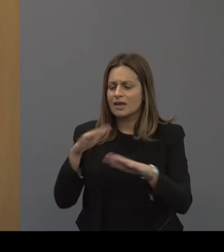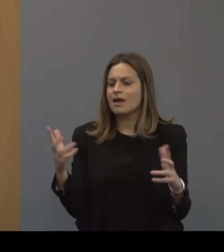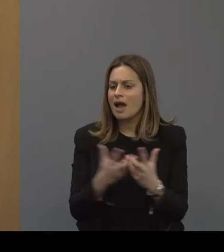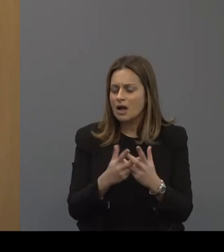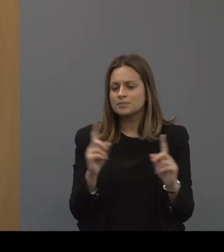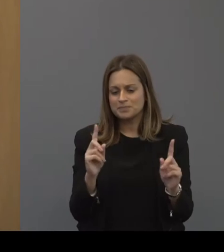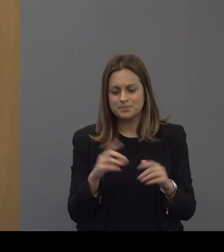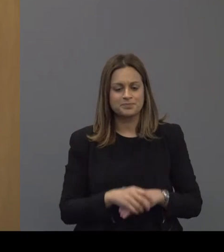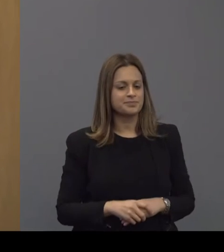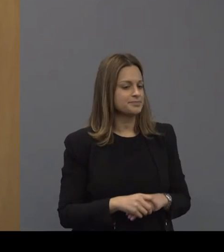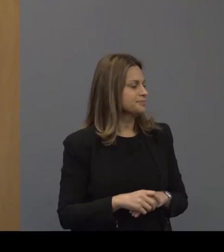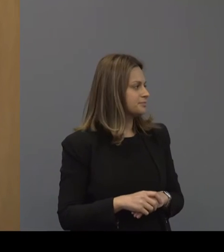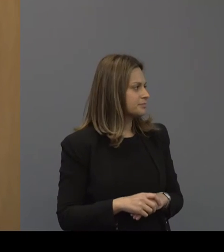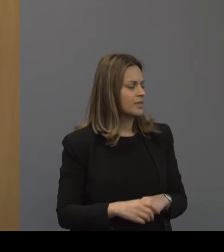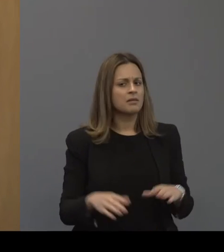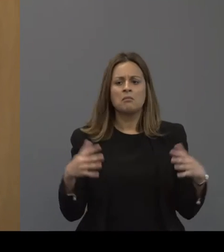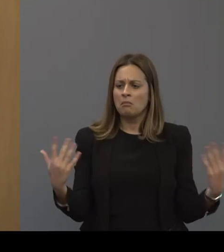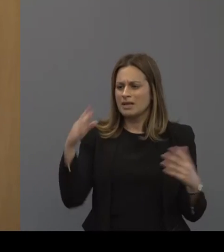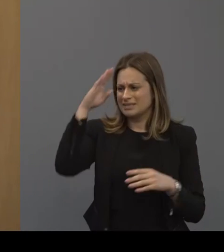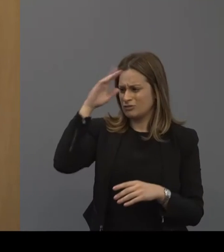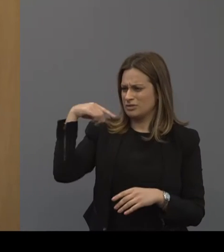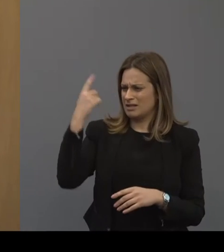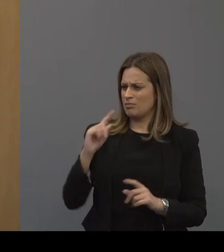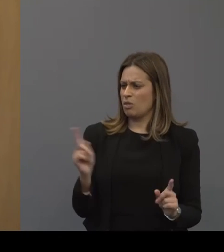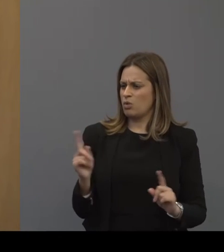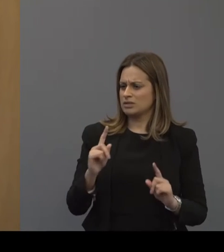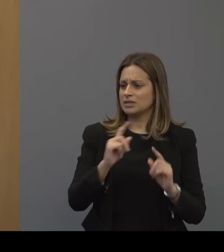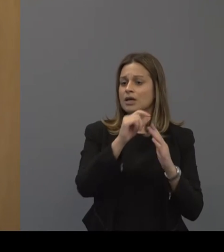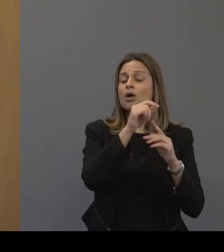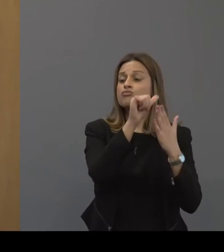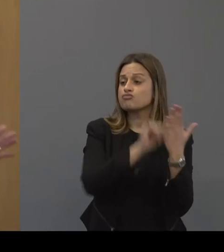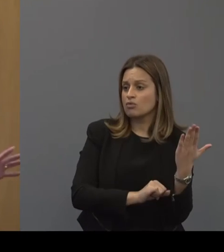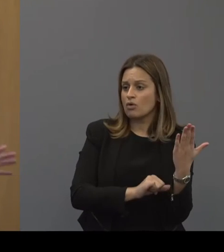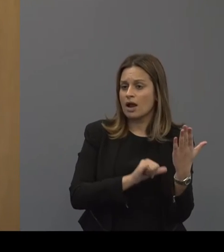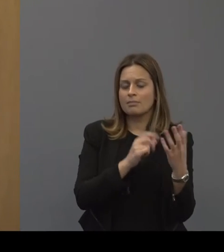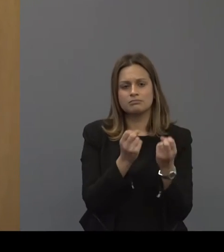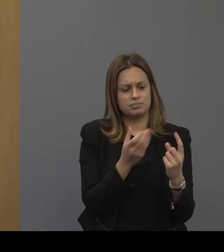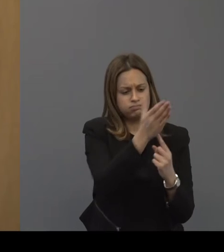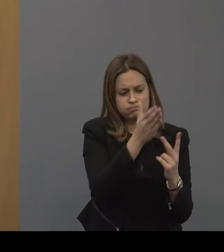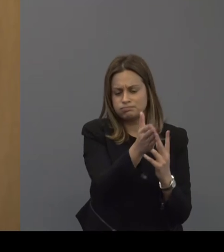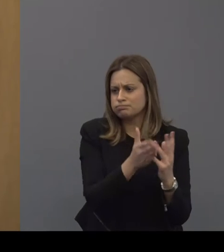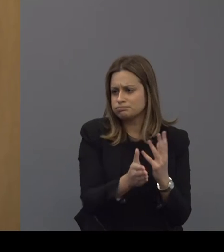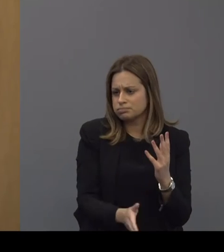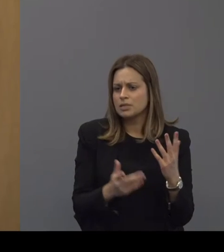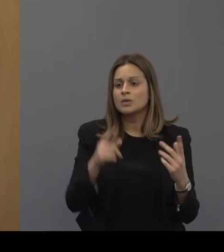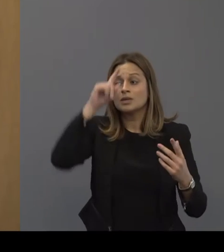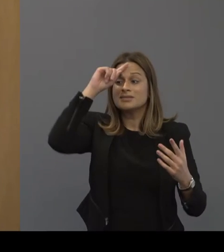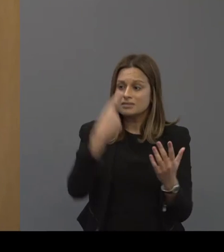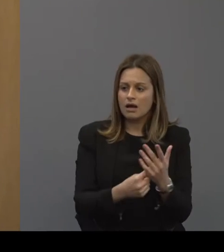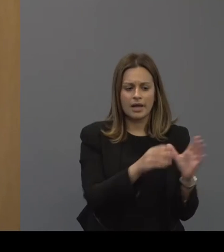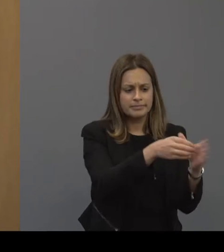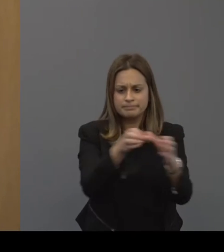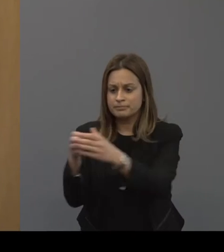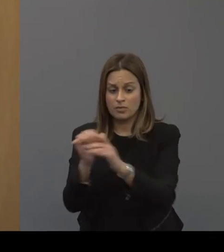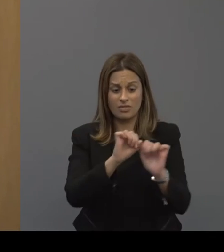So what is Dangerous Decibles? It's a program that has many arms that was decided to